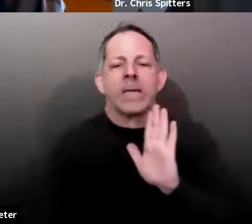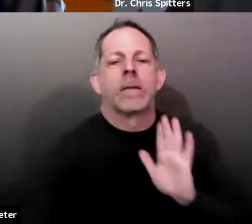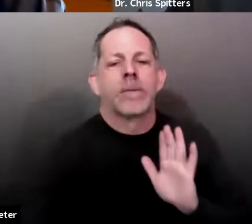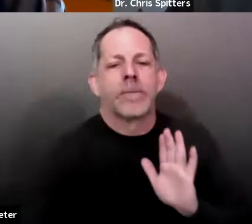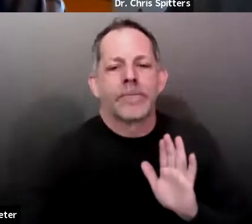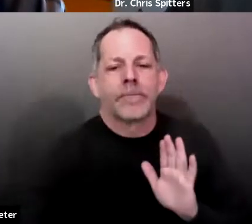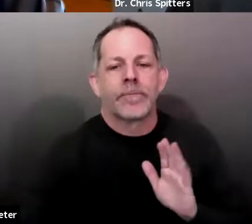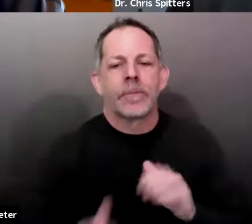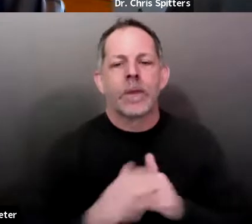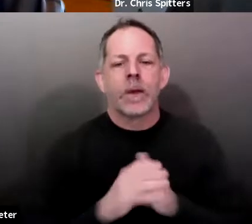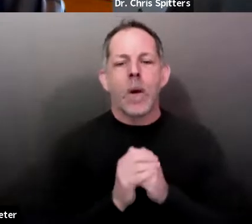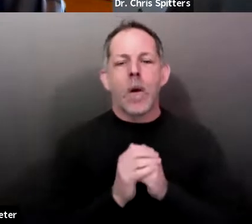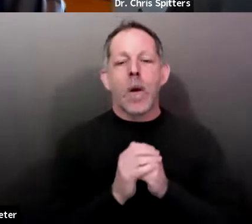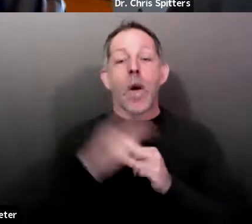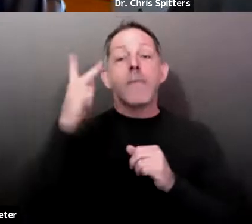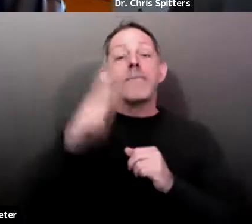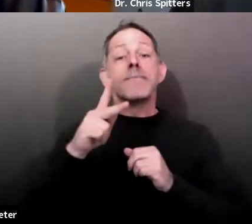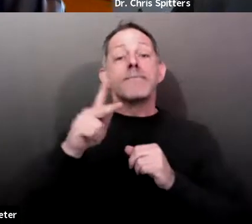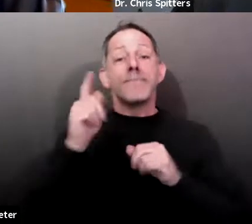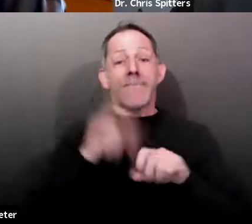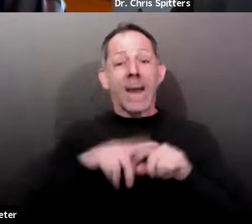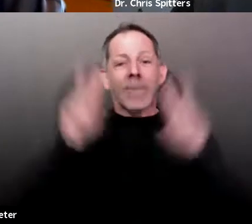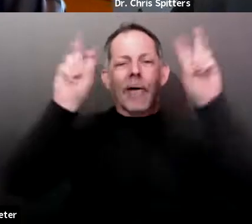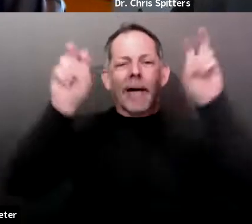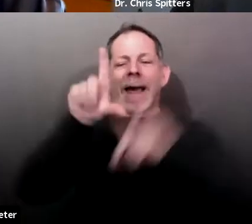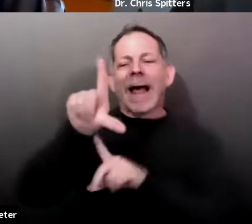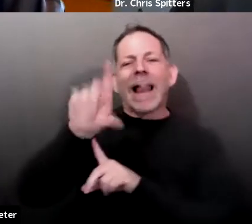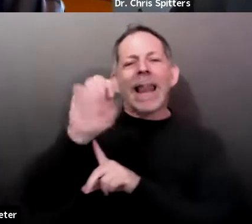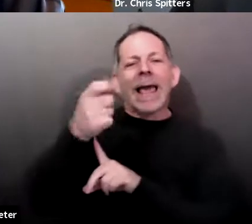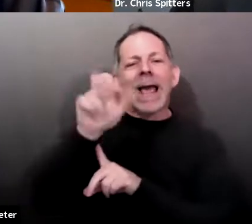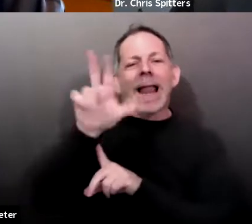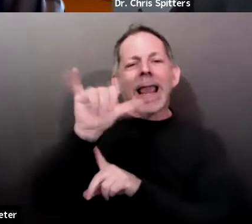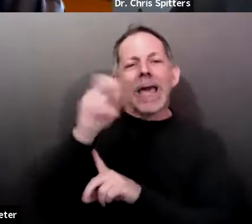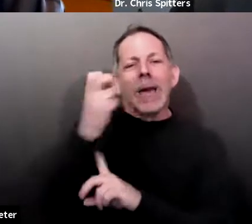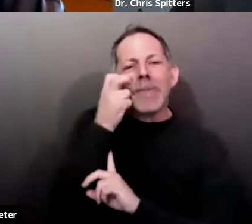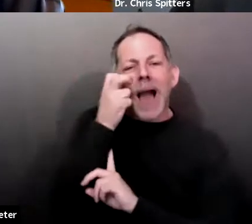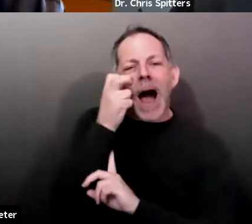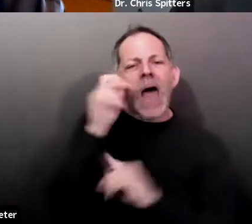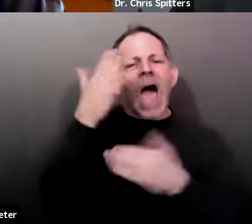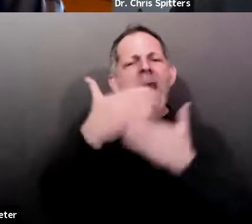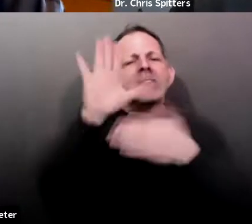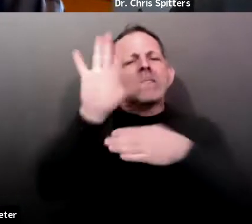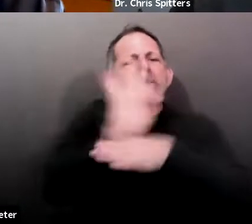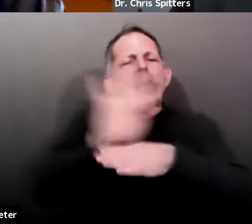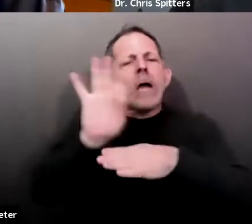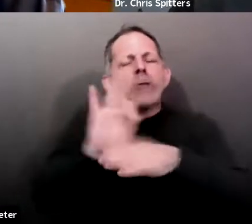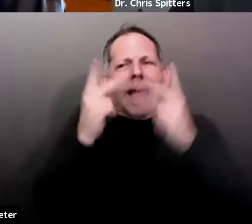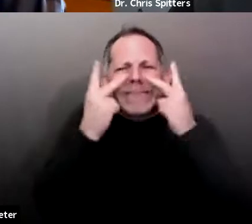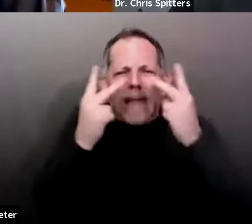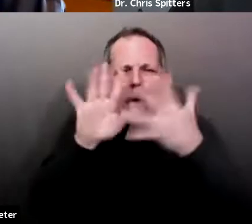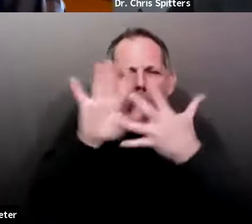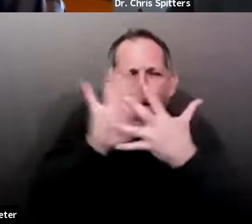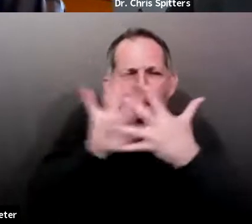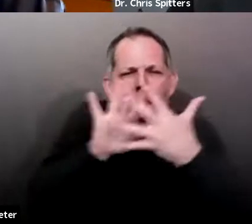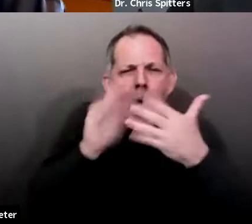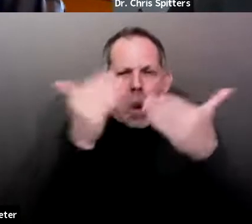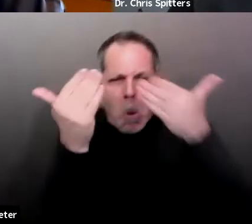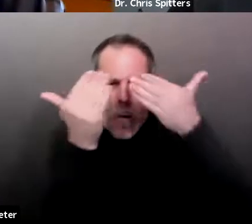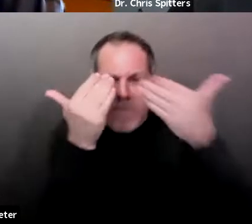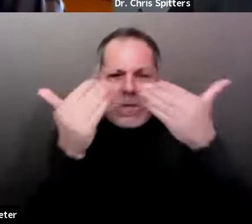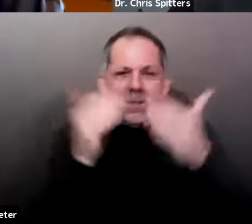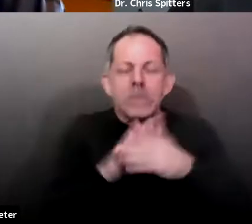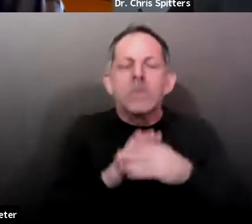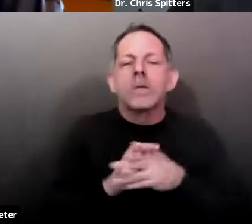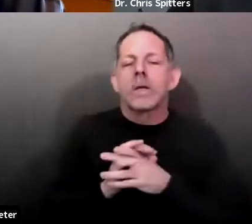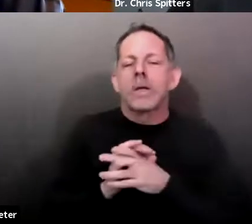blindness, but we'll, you know, the term we use like 2,200 or worse. But why don't we, instead of me guessing, we'll